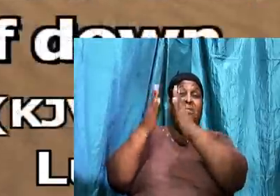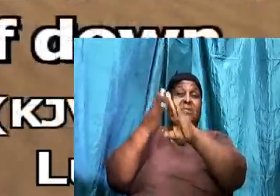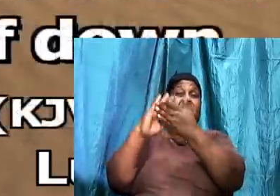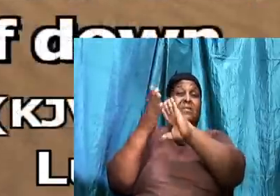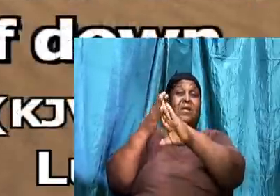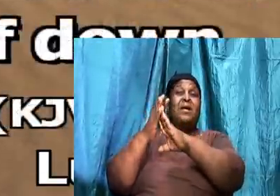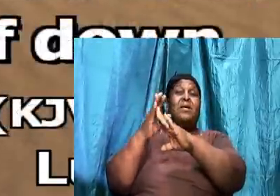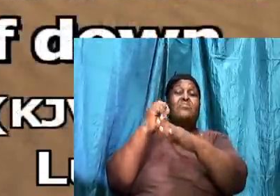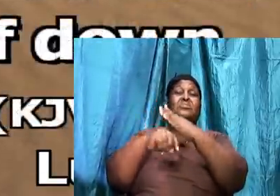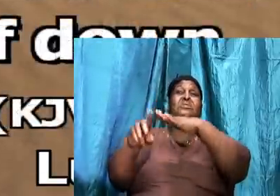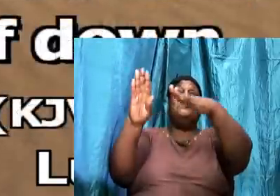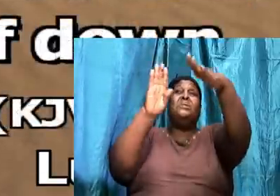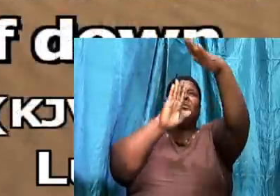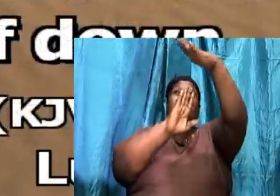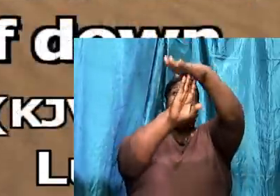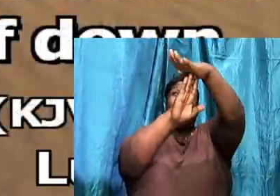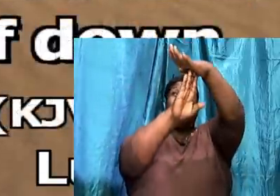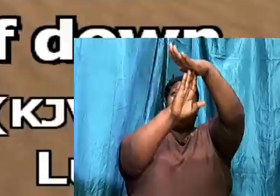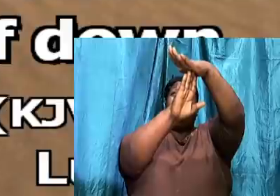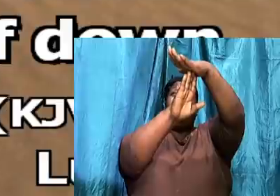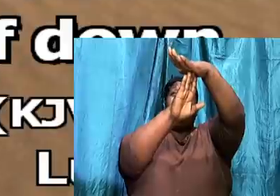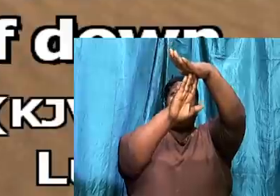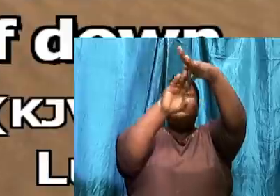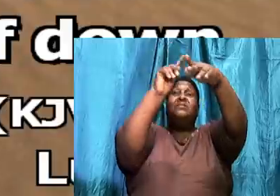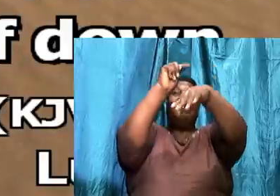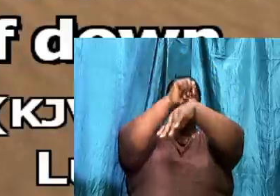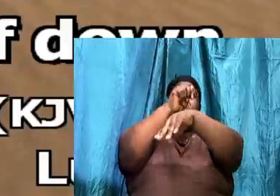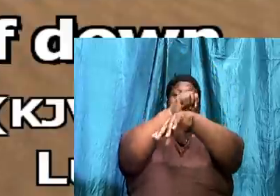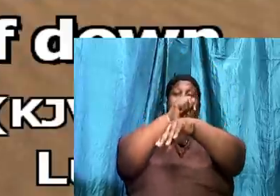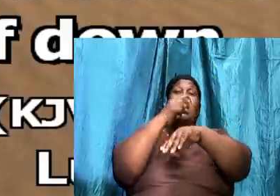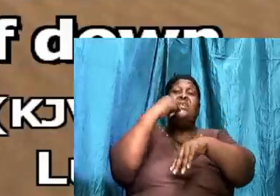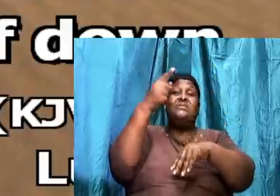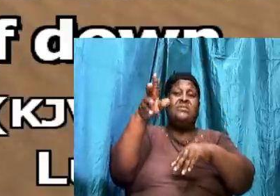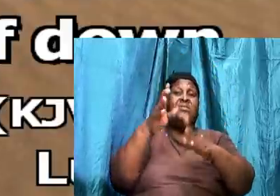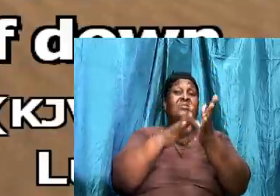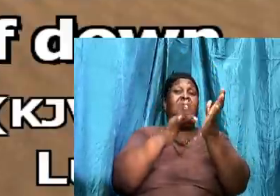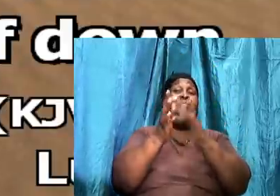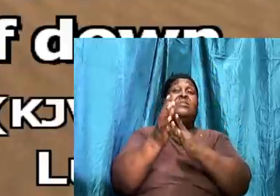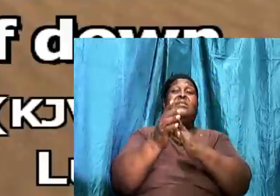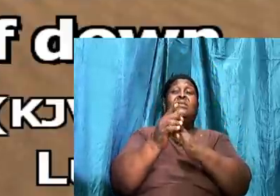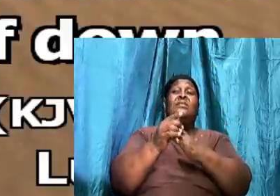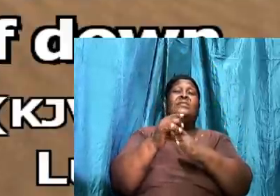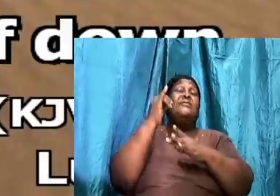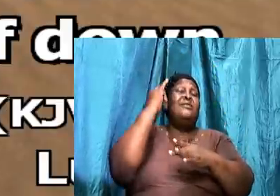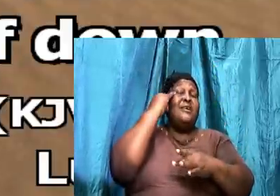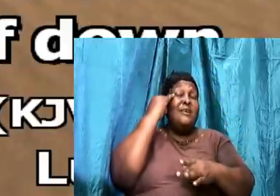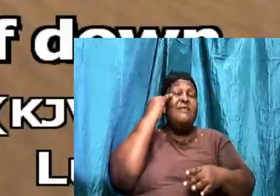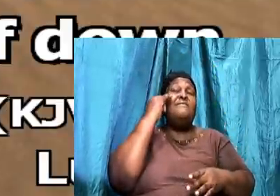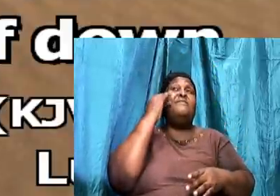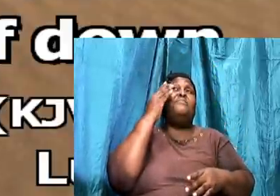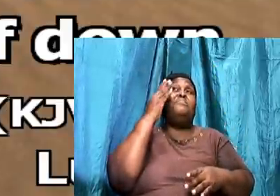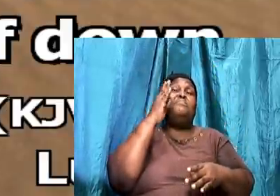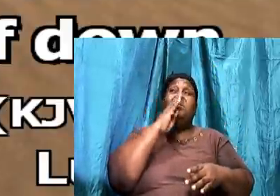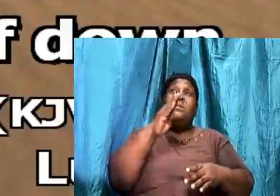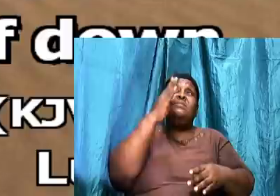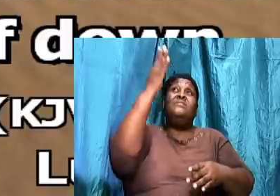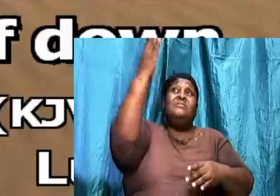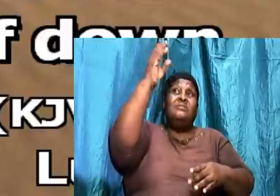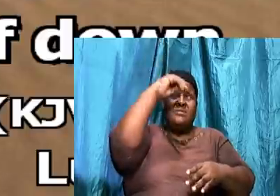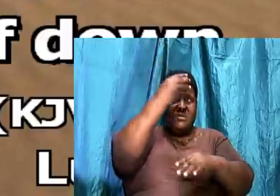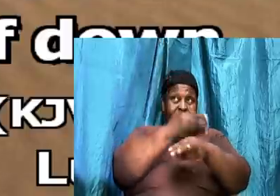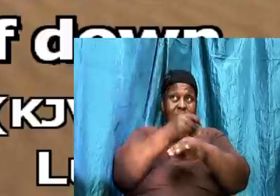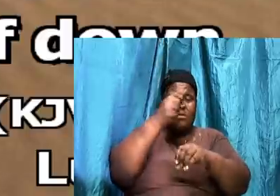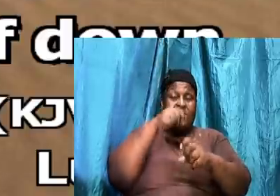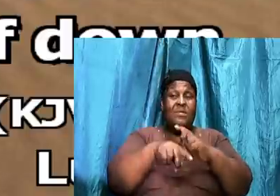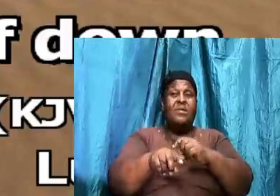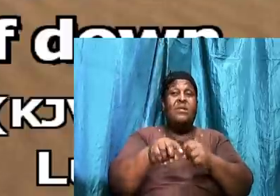high pinnacle of the temple. And said unto him. If thou be the son of God. Cast